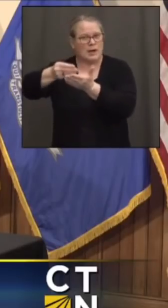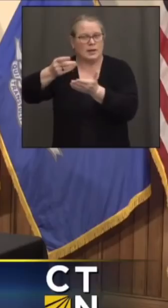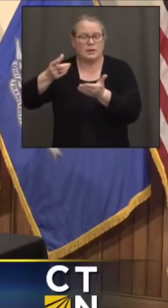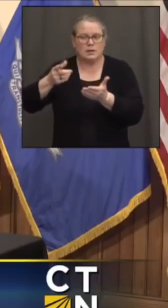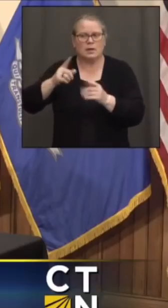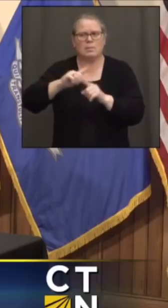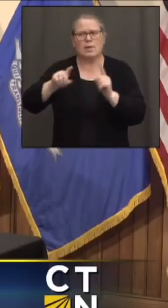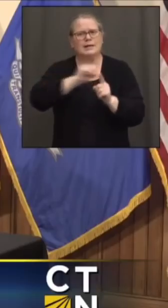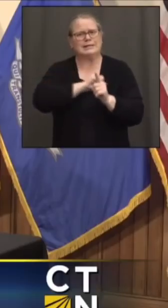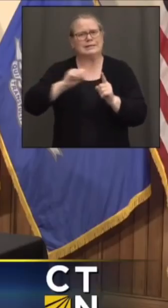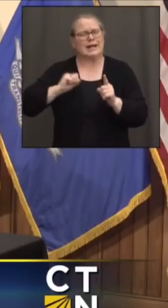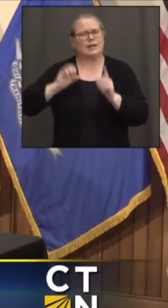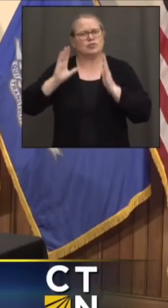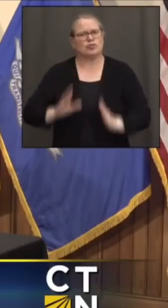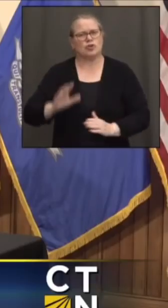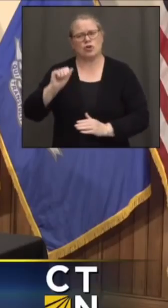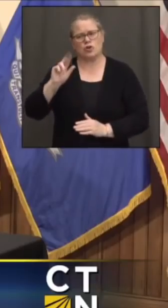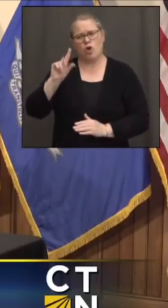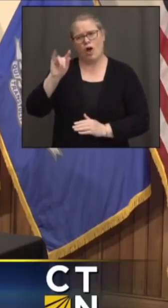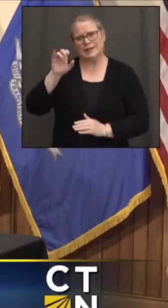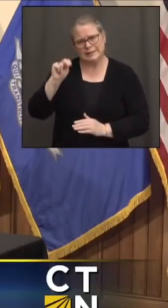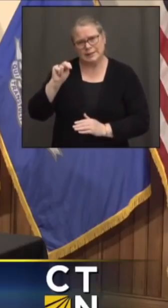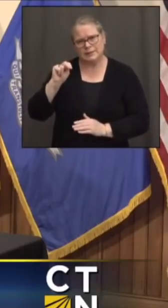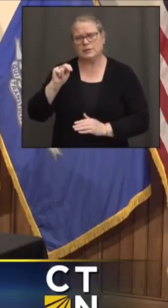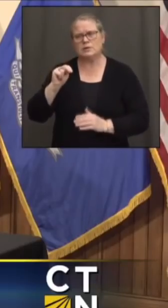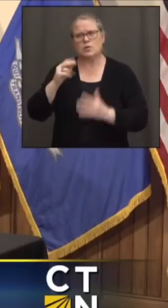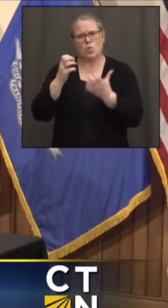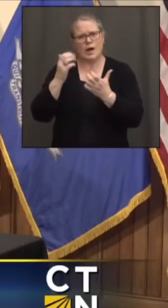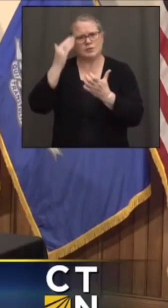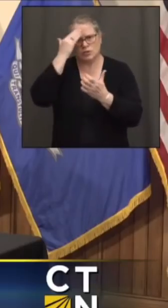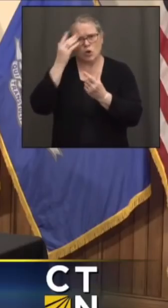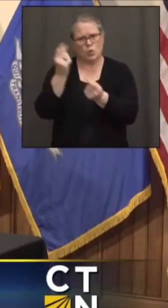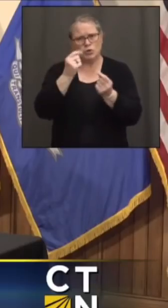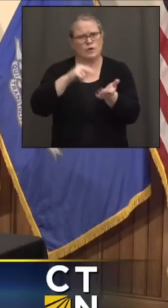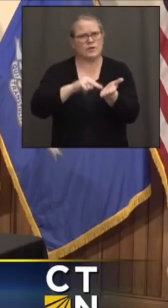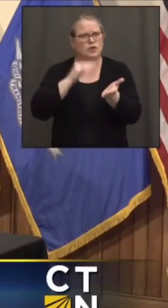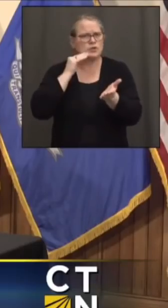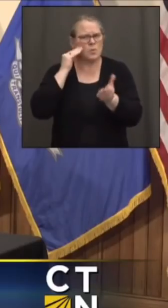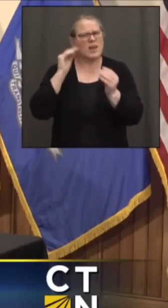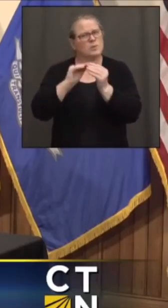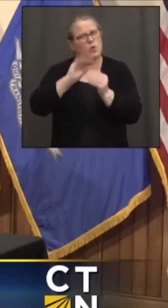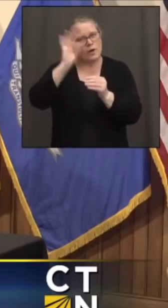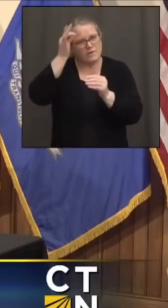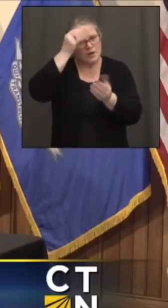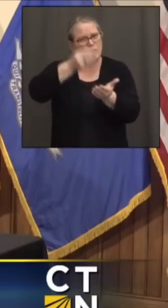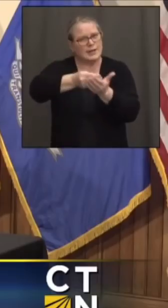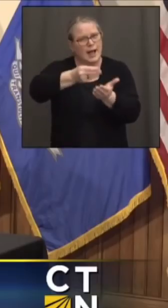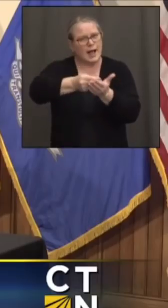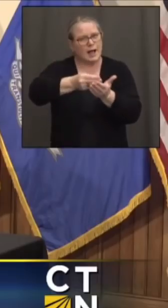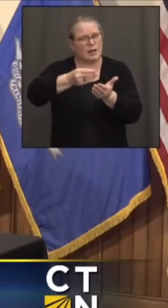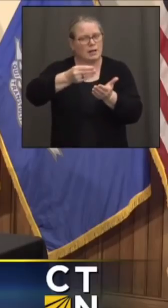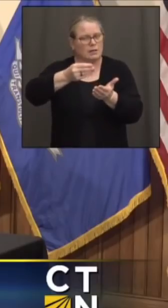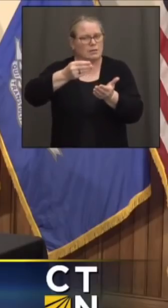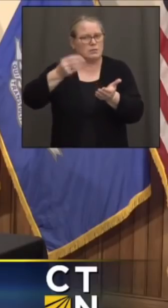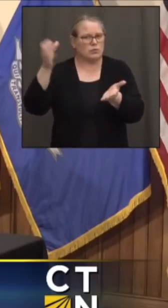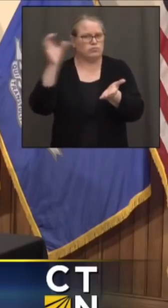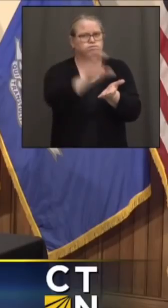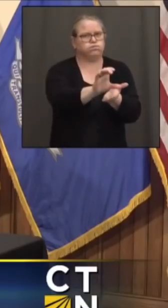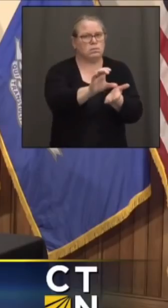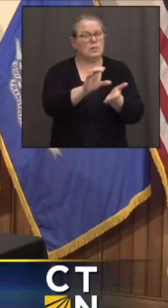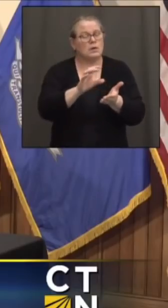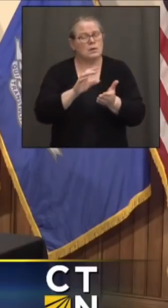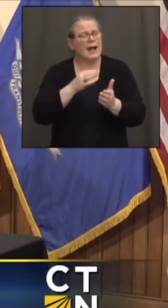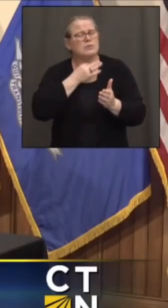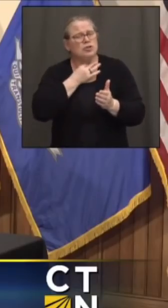homes. That's more federal dollars than you've put in. Can you tell us at least if your aggressive proposal taps